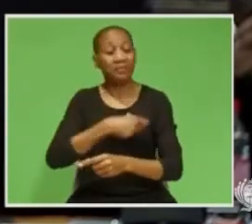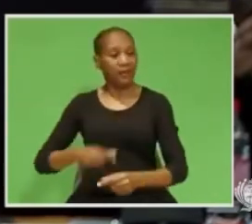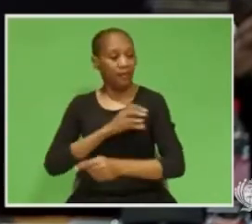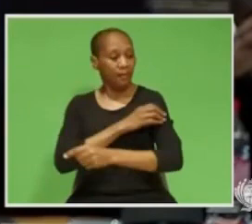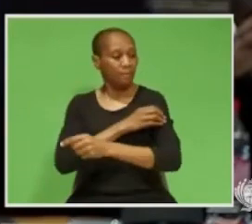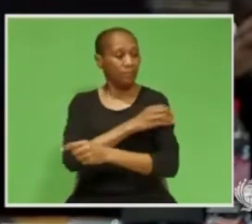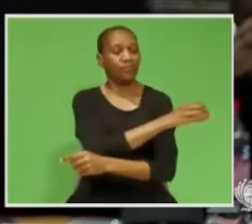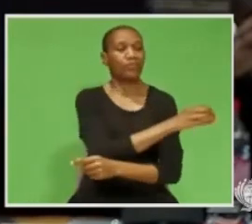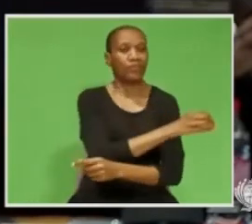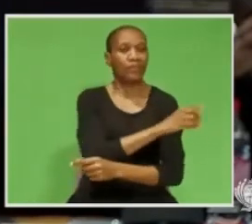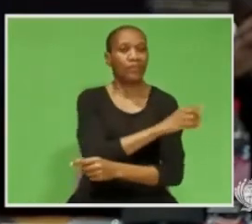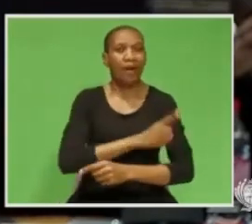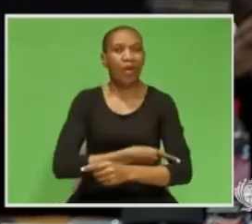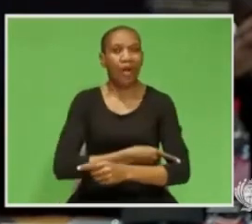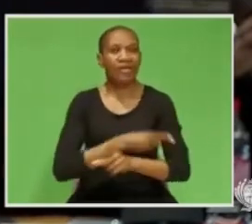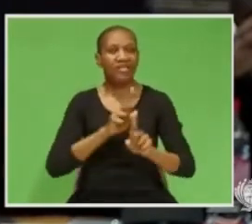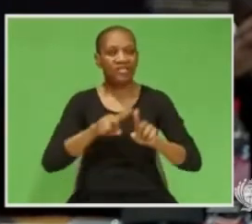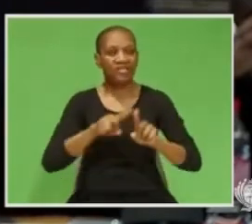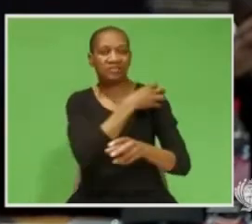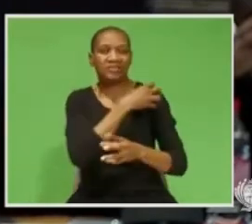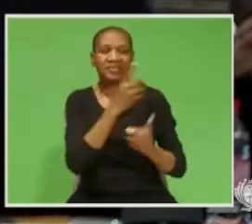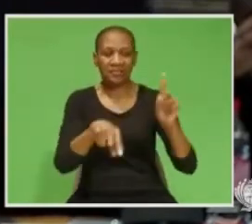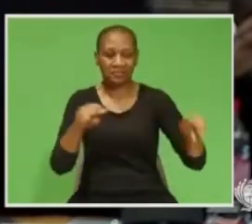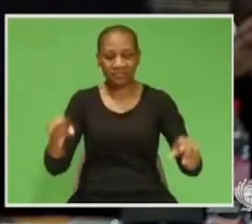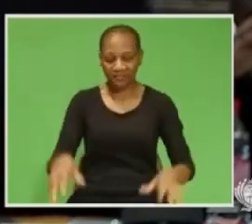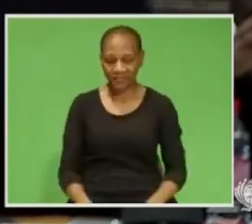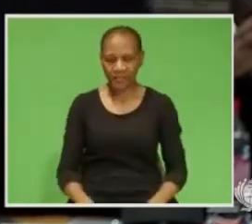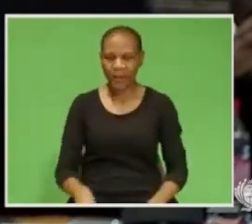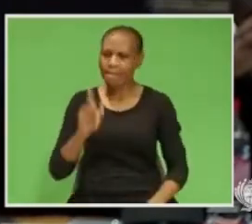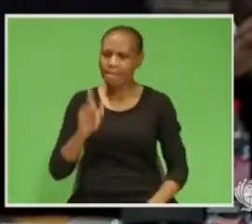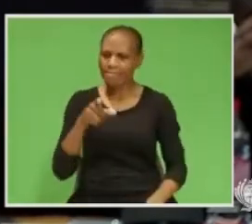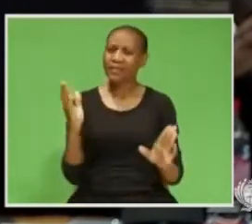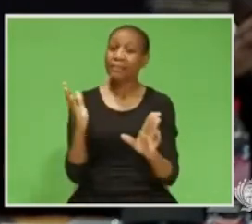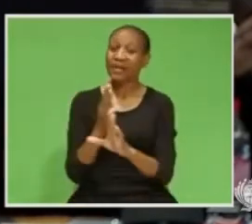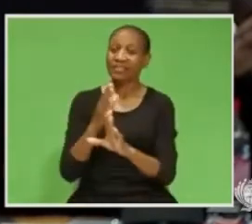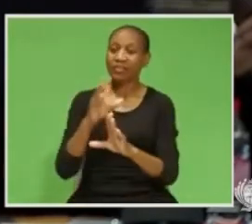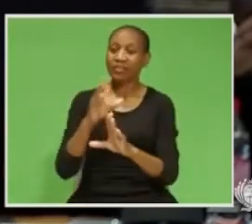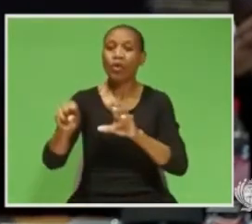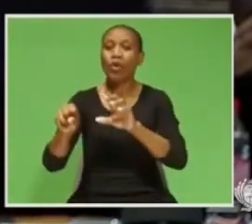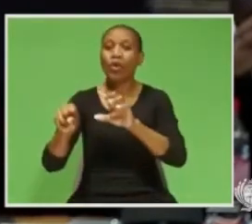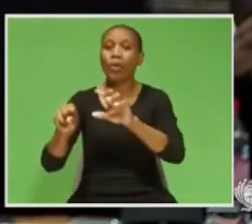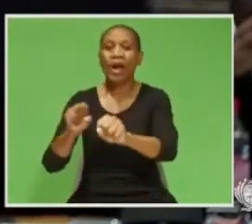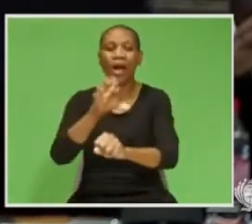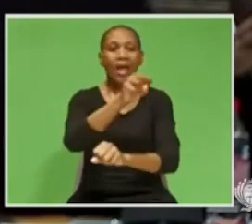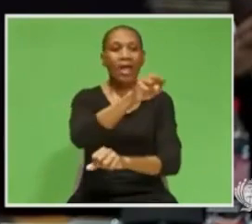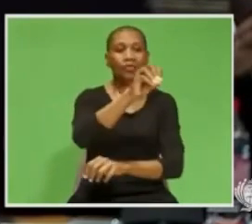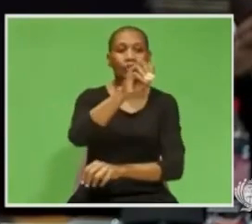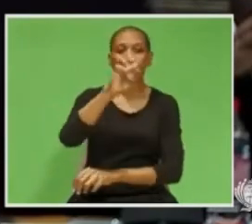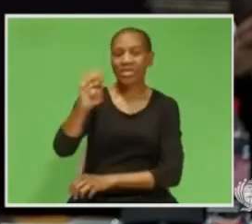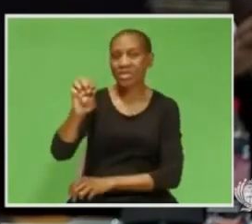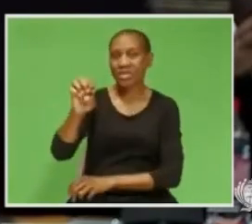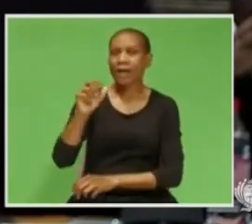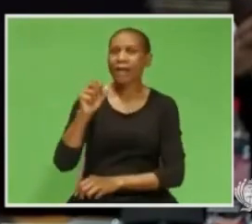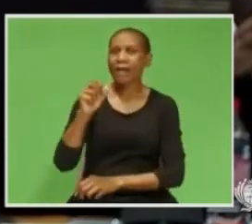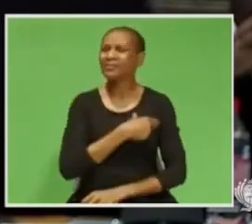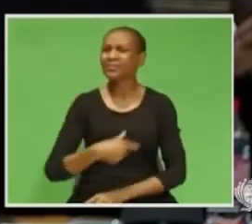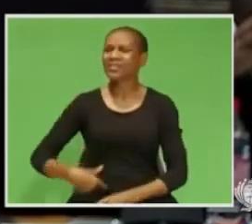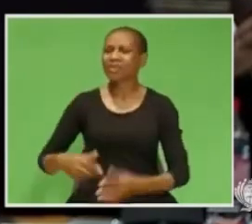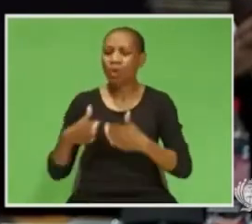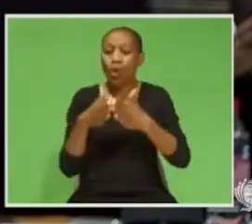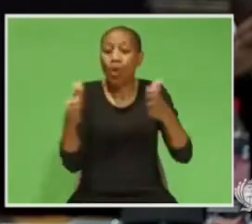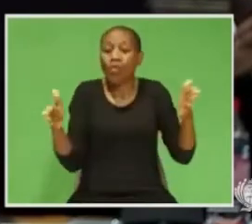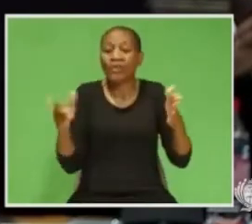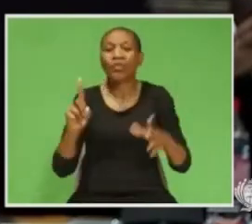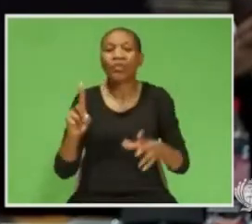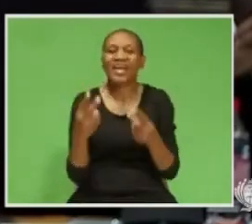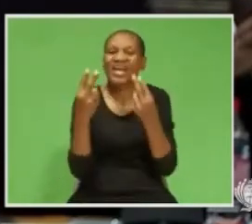super-presidency. Instead of privatising failed state-owned enterprises, he has created a massive